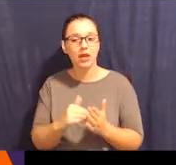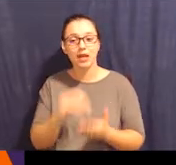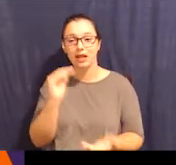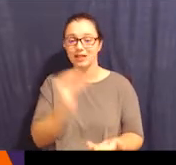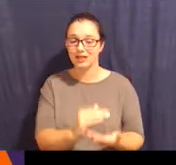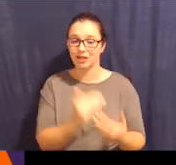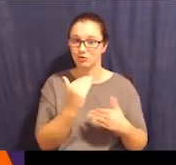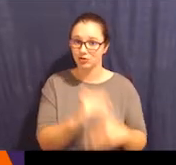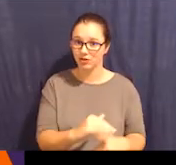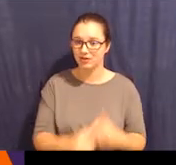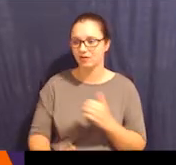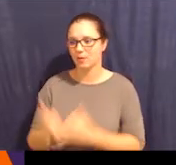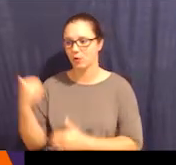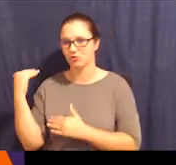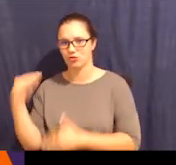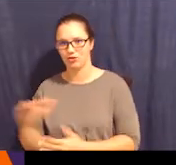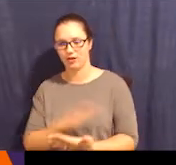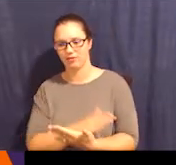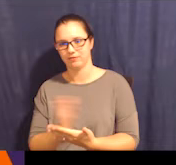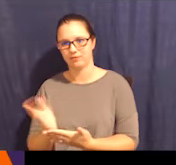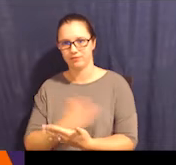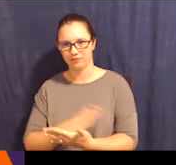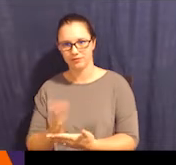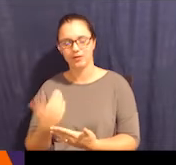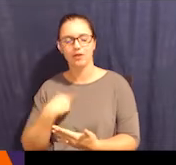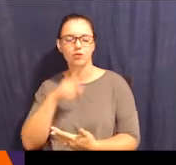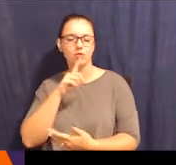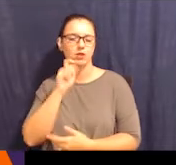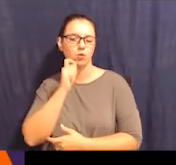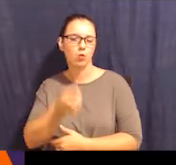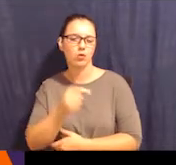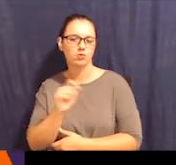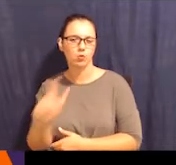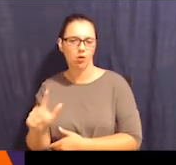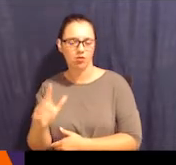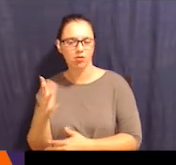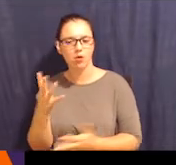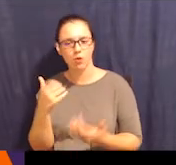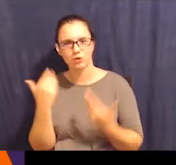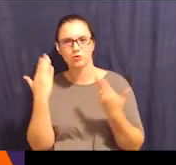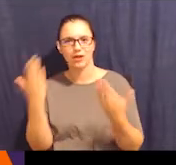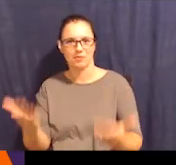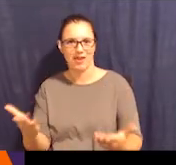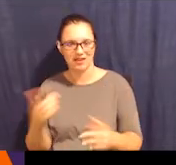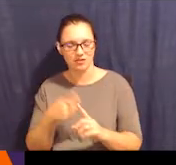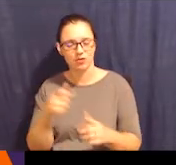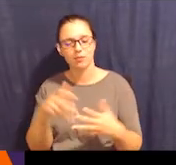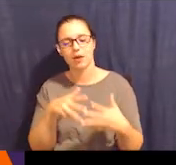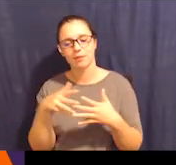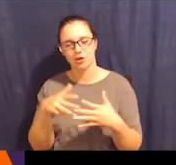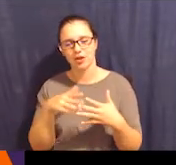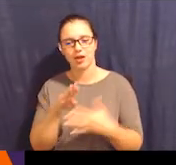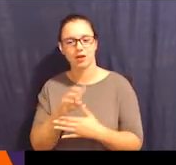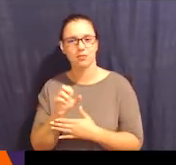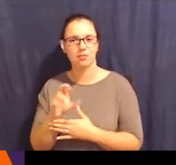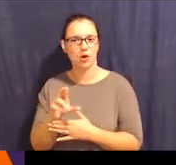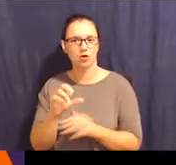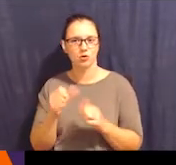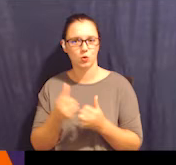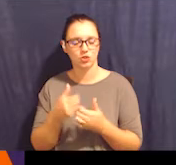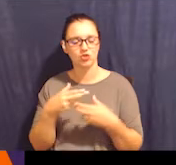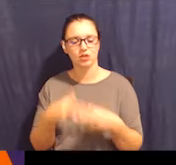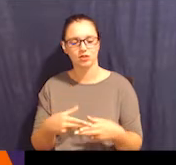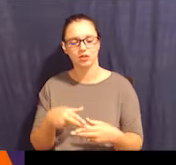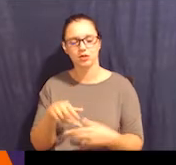go from less restrictive to most restrictive. And I have a really cool tool that I would love to recommend. It's from the American Bar